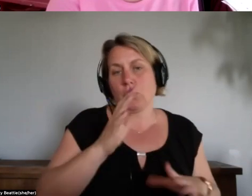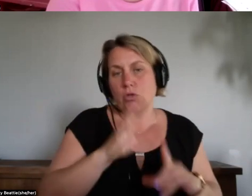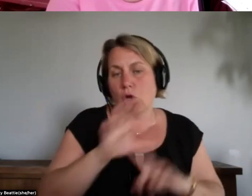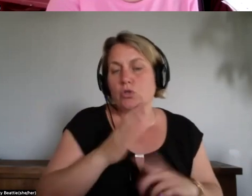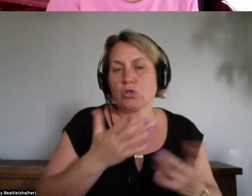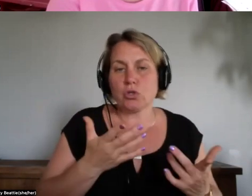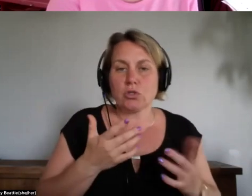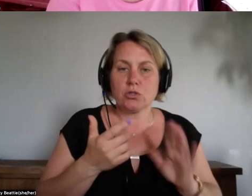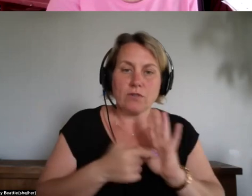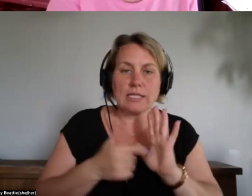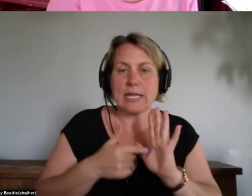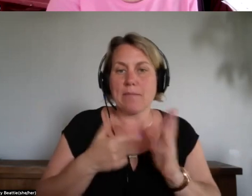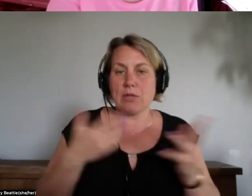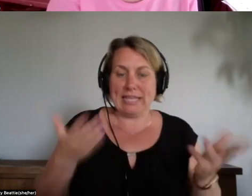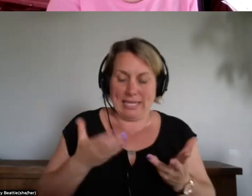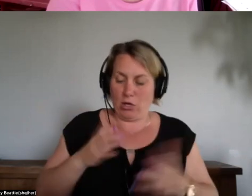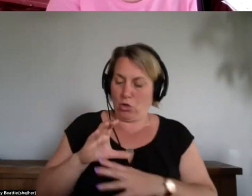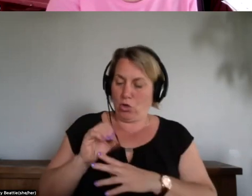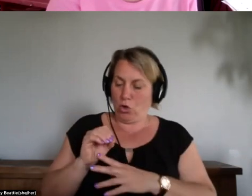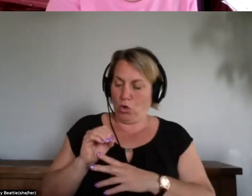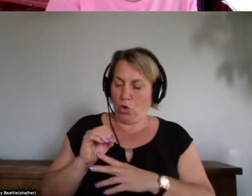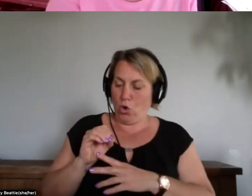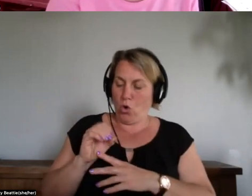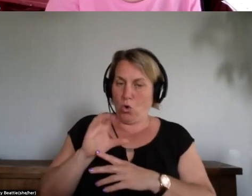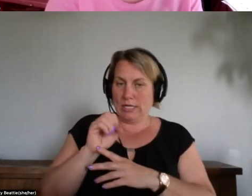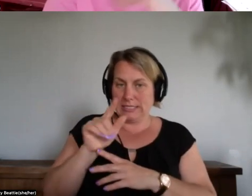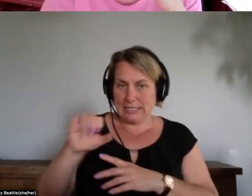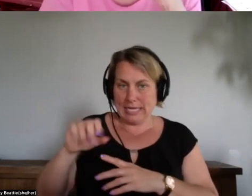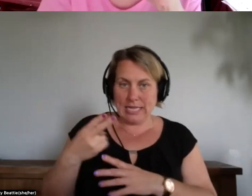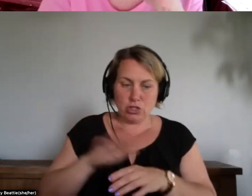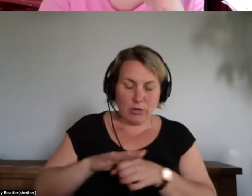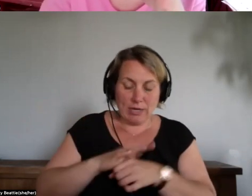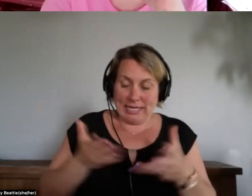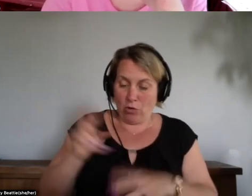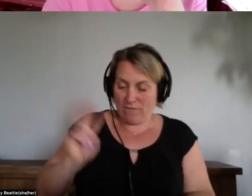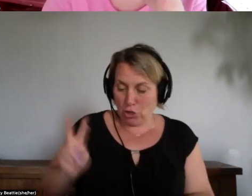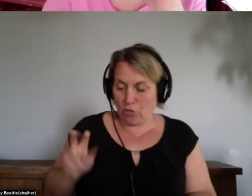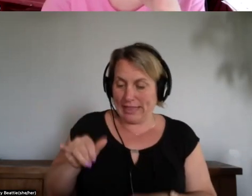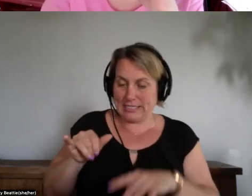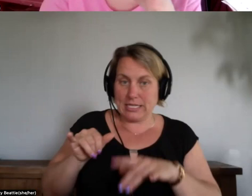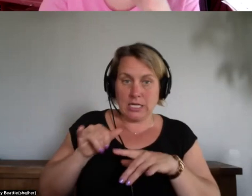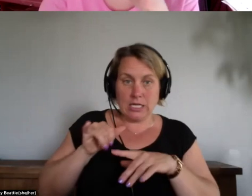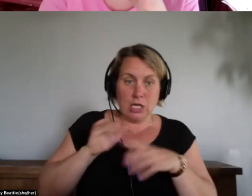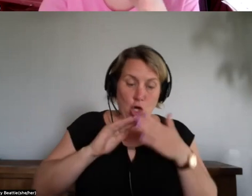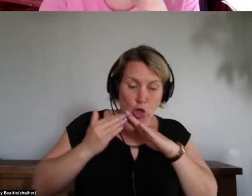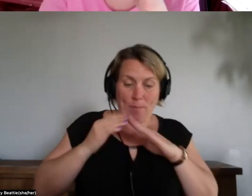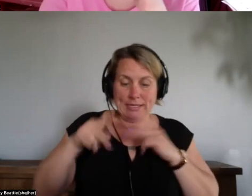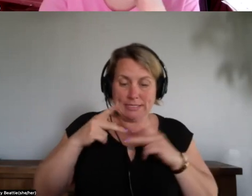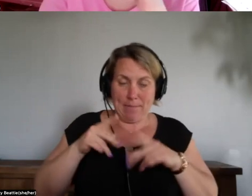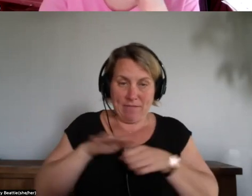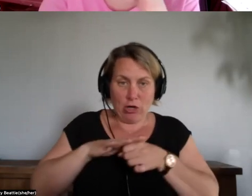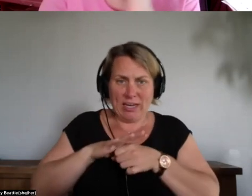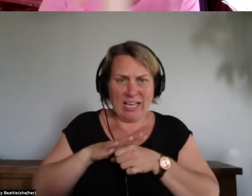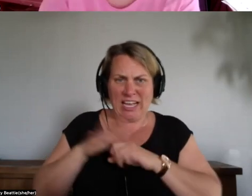salish territory here it's uh in vancouver it's an urban setting so finding others who are